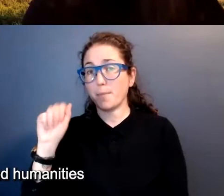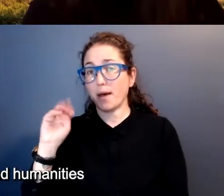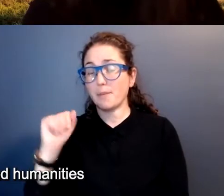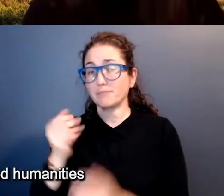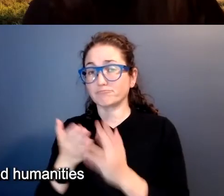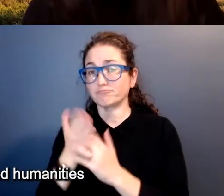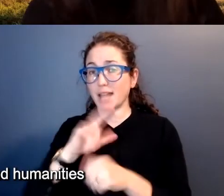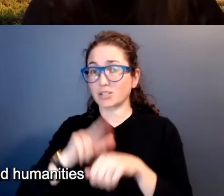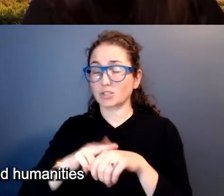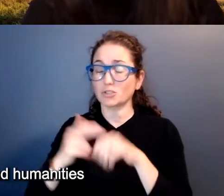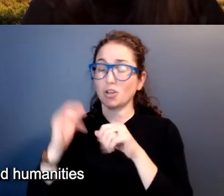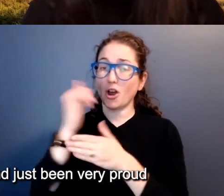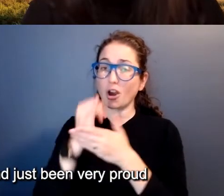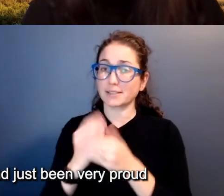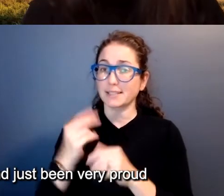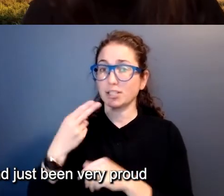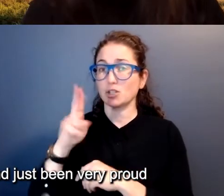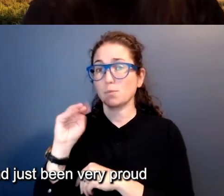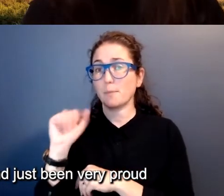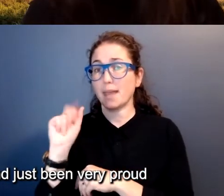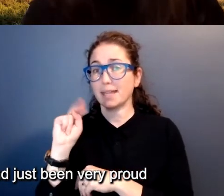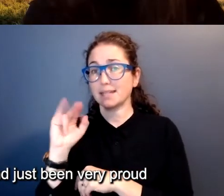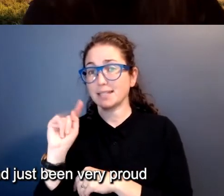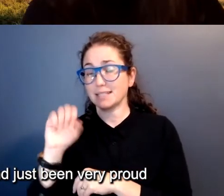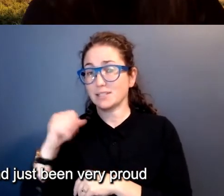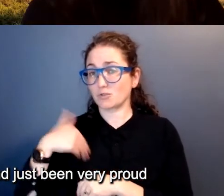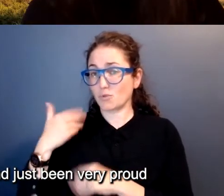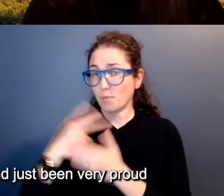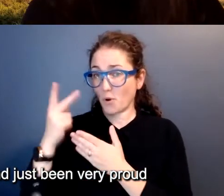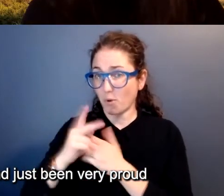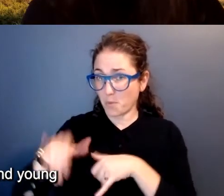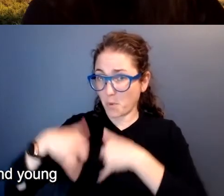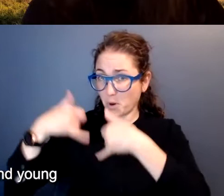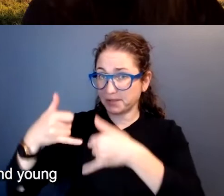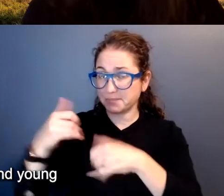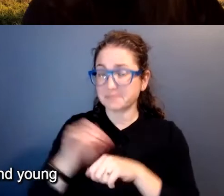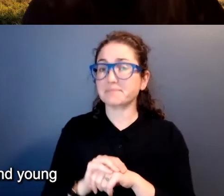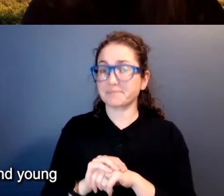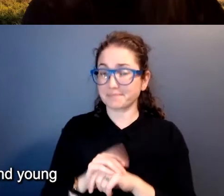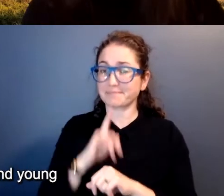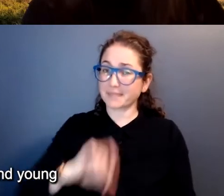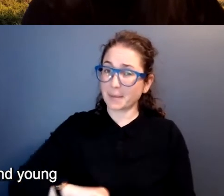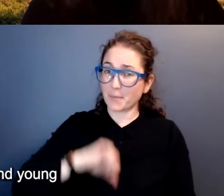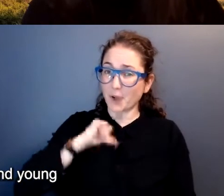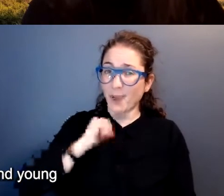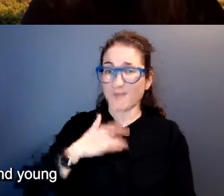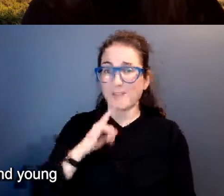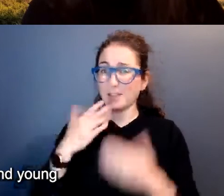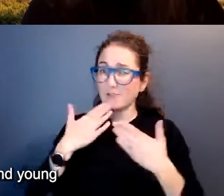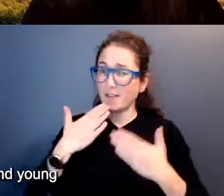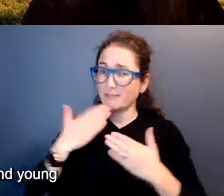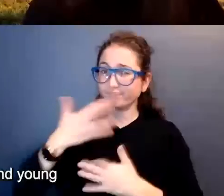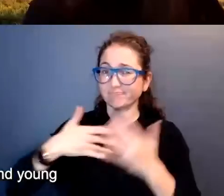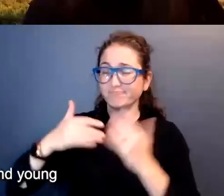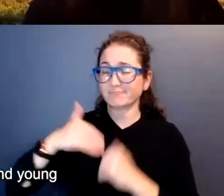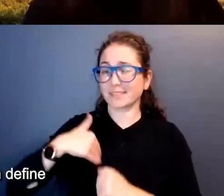Humanities Youth Program Awards, and just been very proud and grateful to be around young